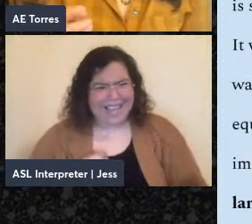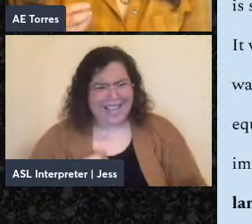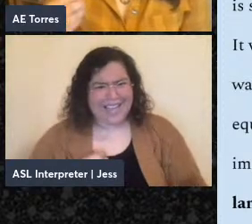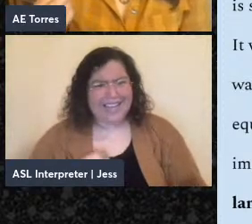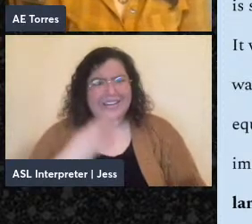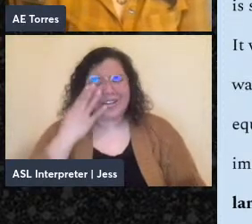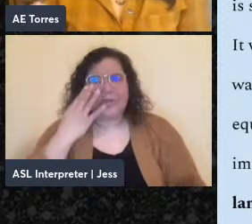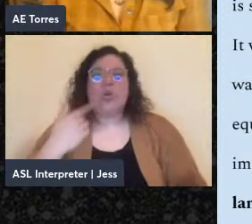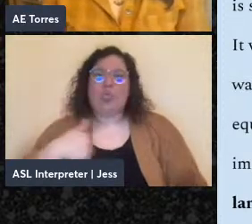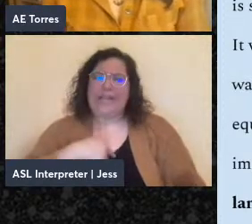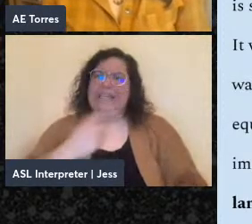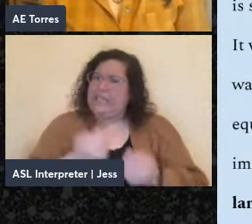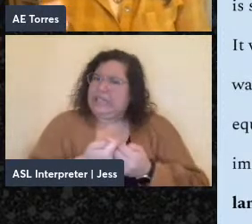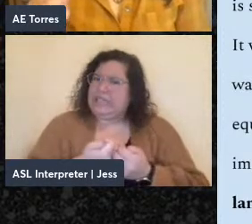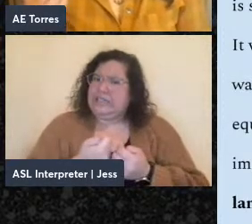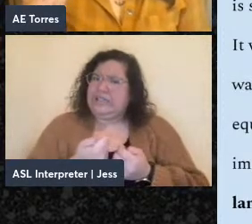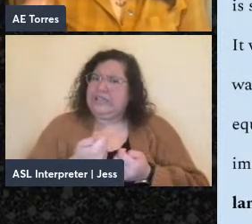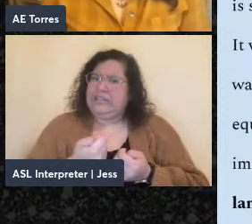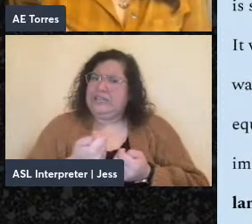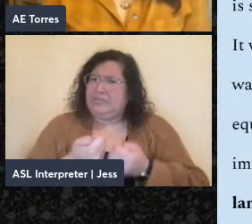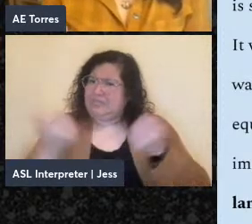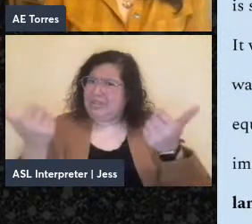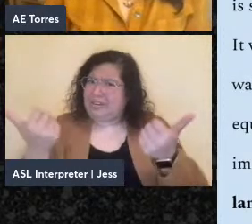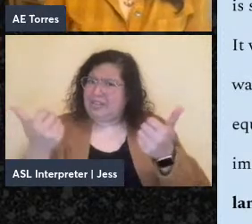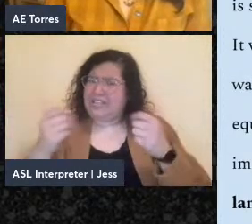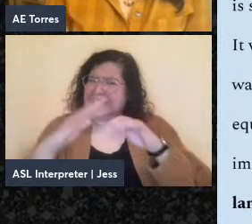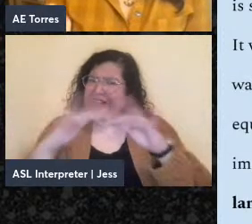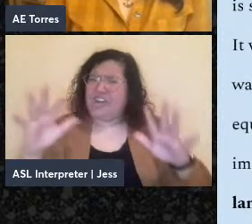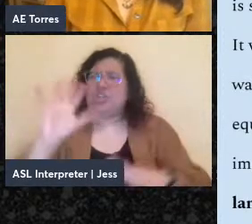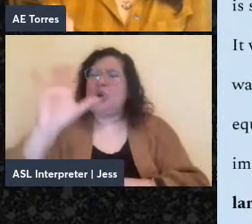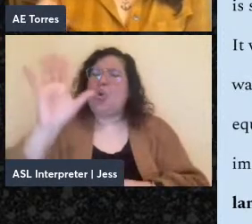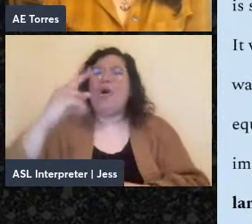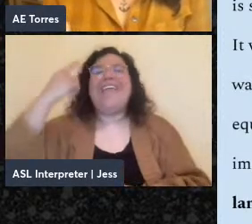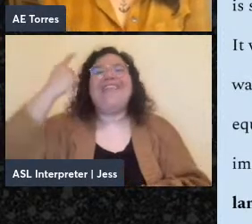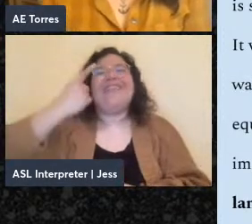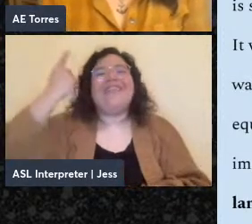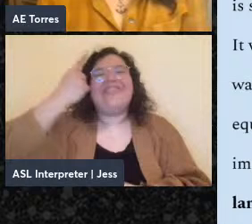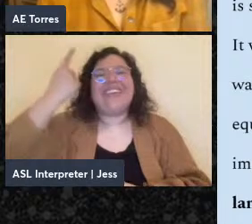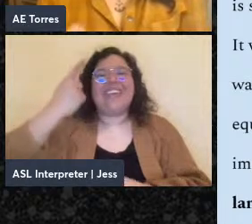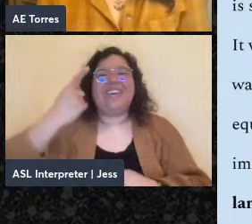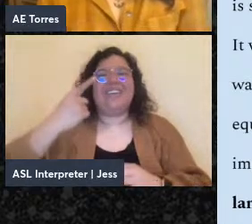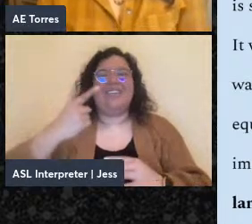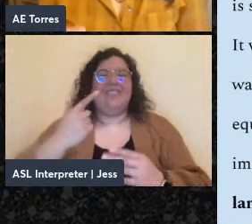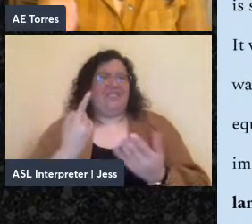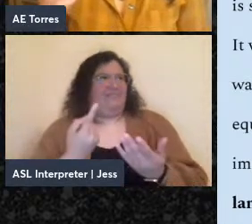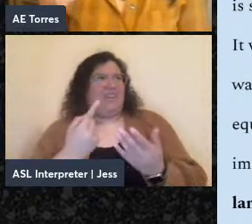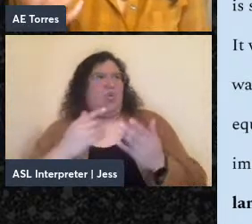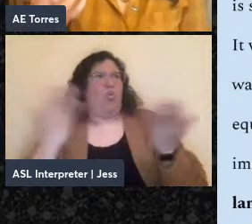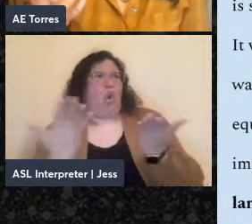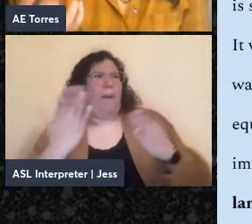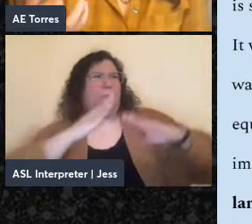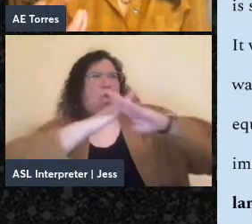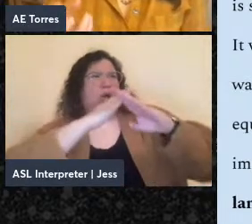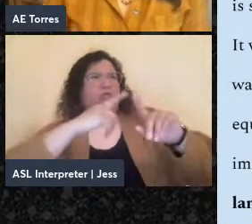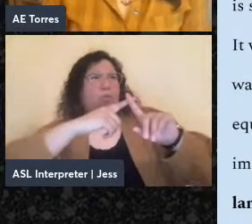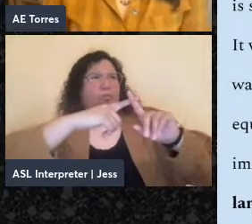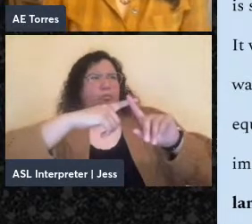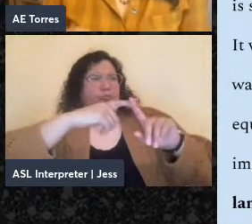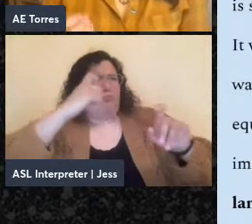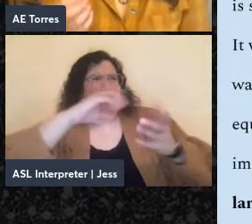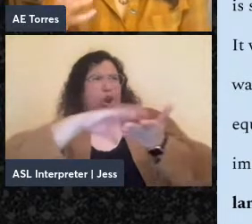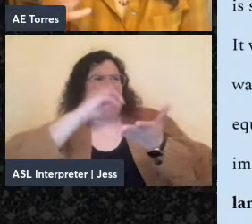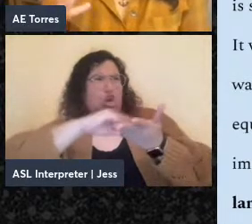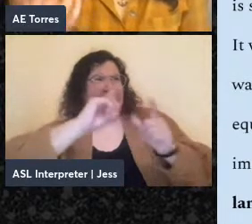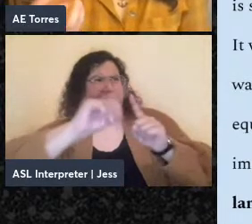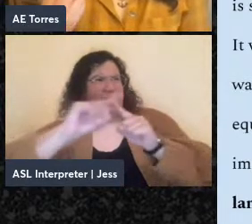can abolish. What we need to abolish are the conditions that keep humans from learning foreign languages. So we can see here this Jewish